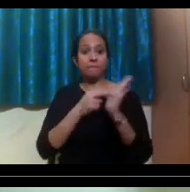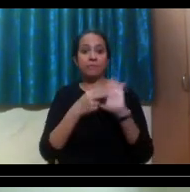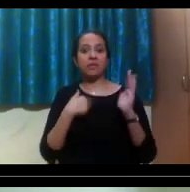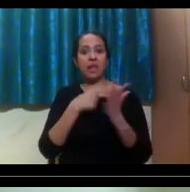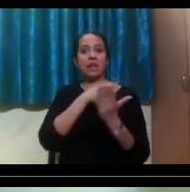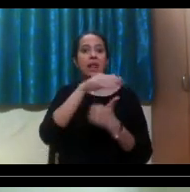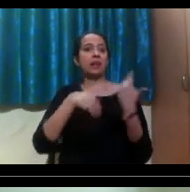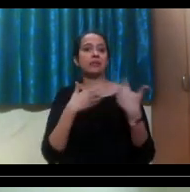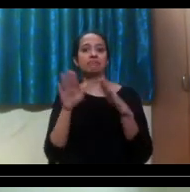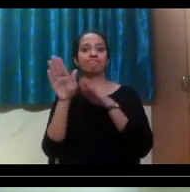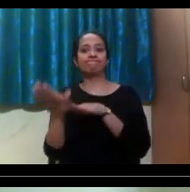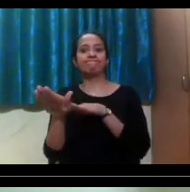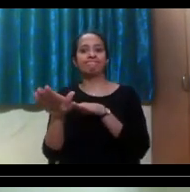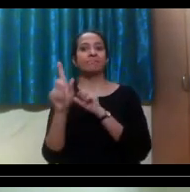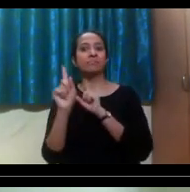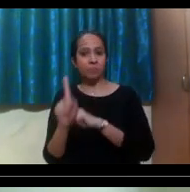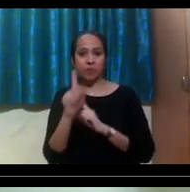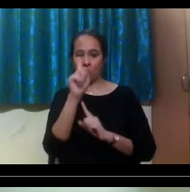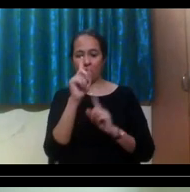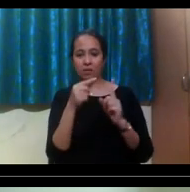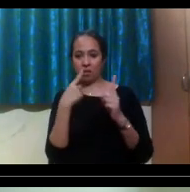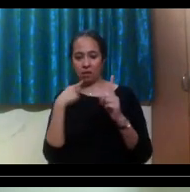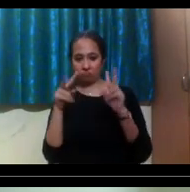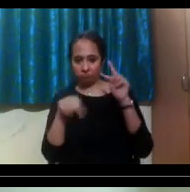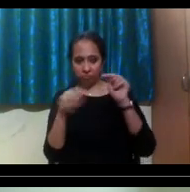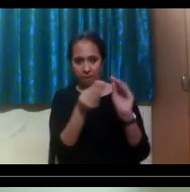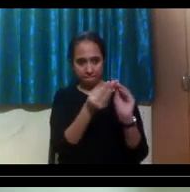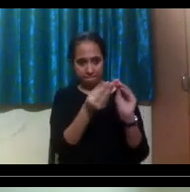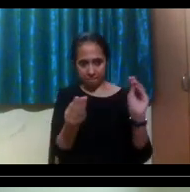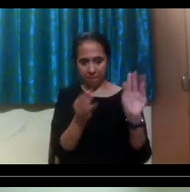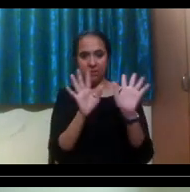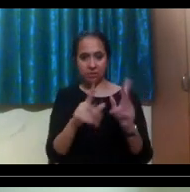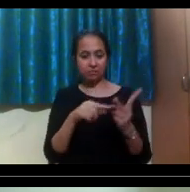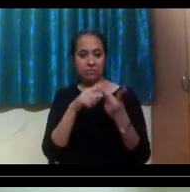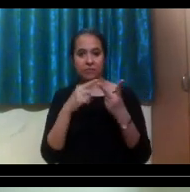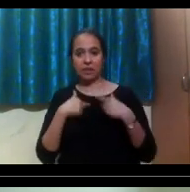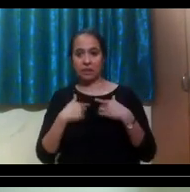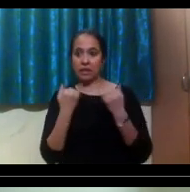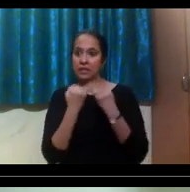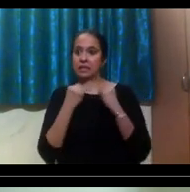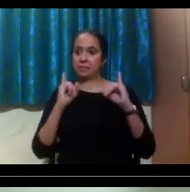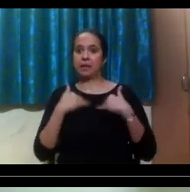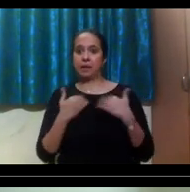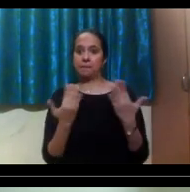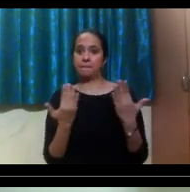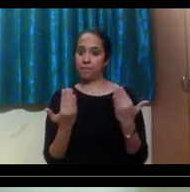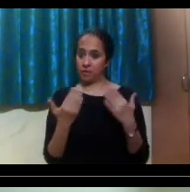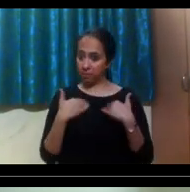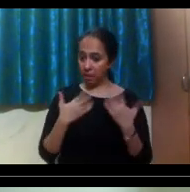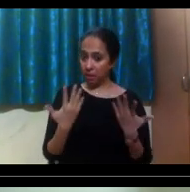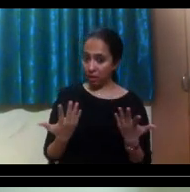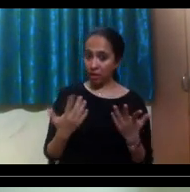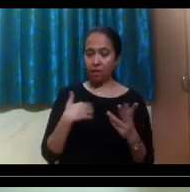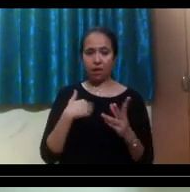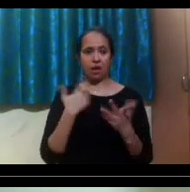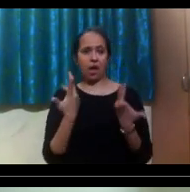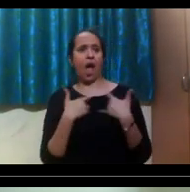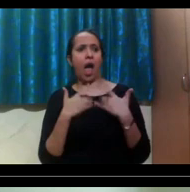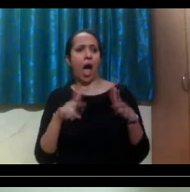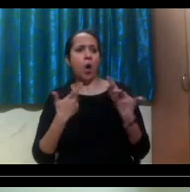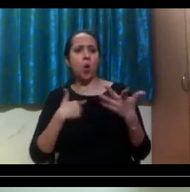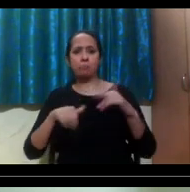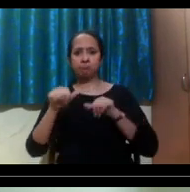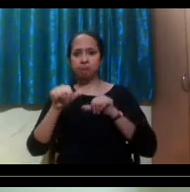Um, that was one factor. Another factor was how independent I can be and like what kind of area is it. So, um,